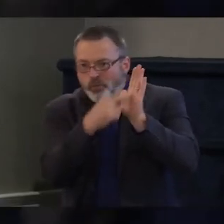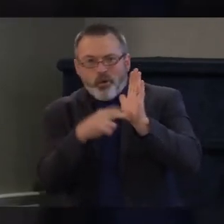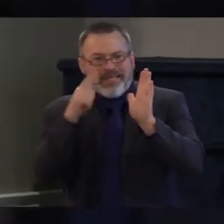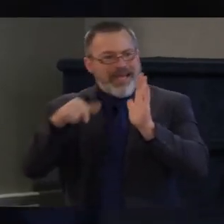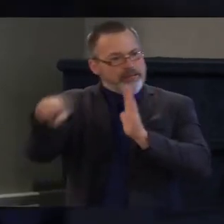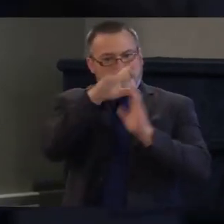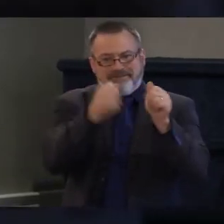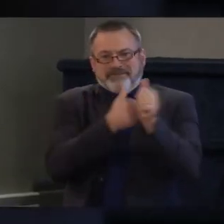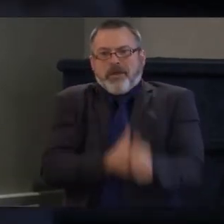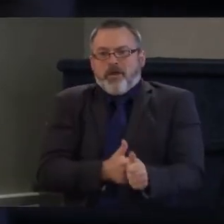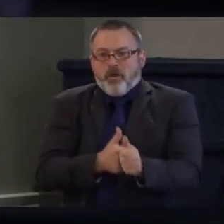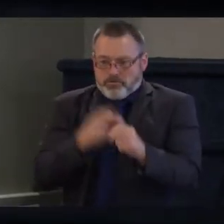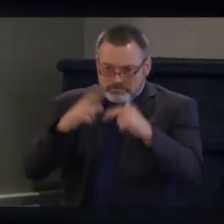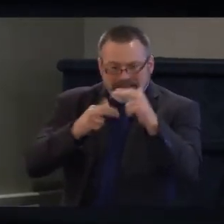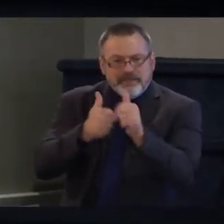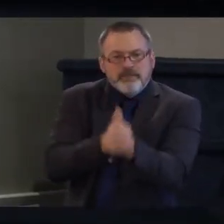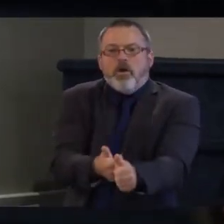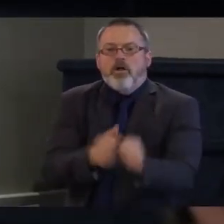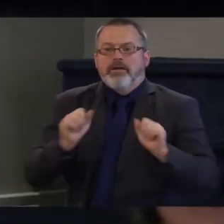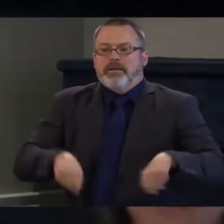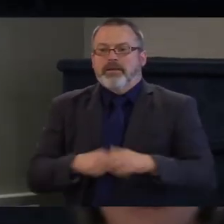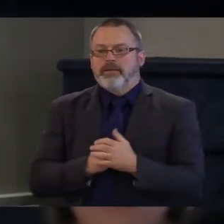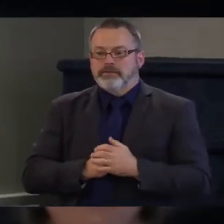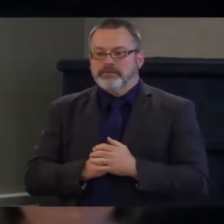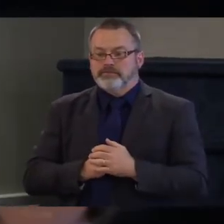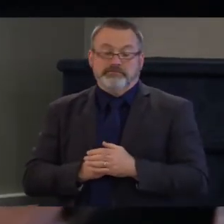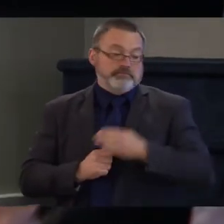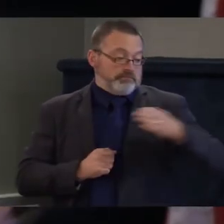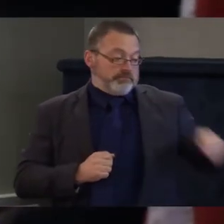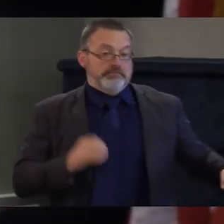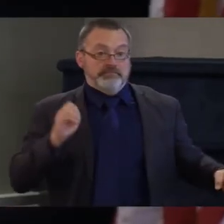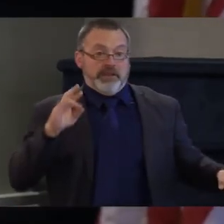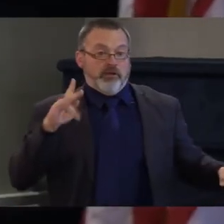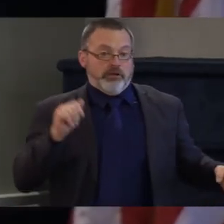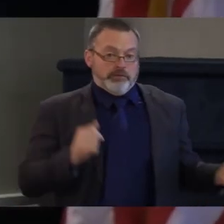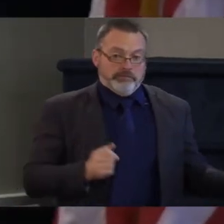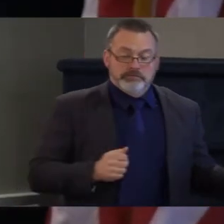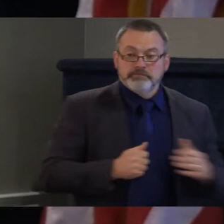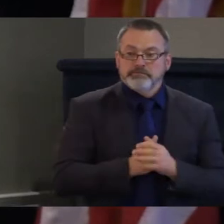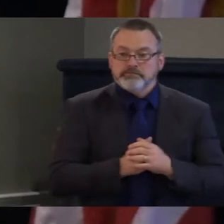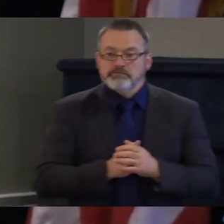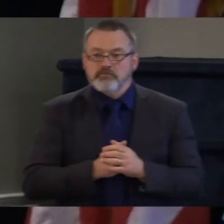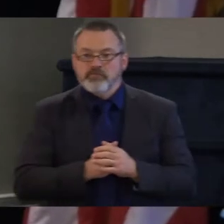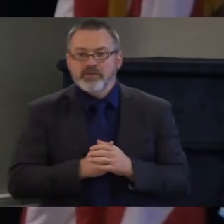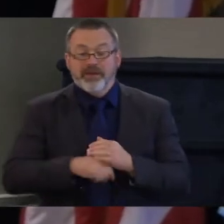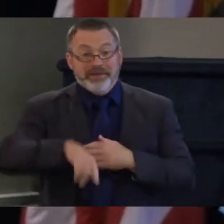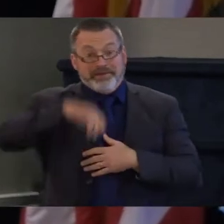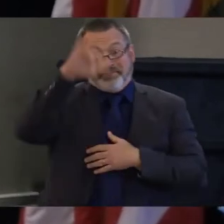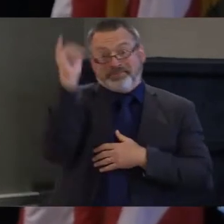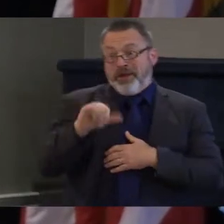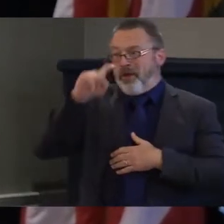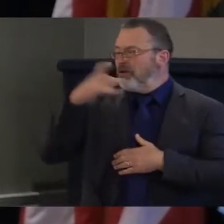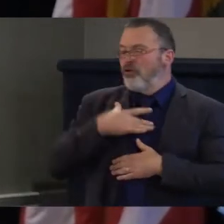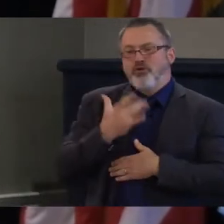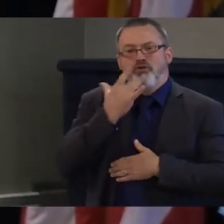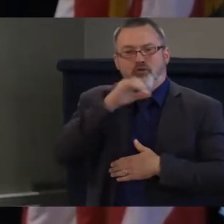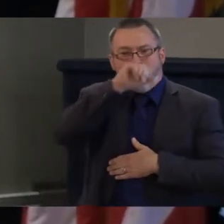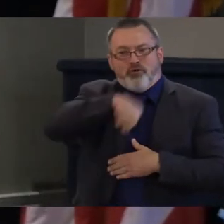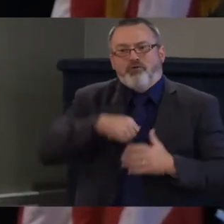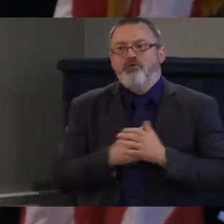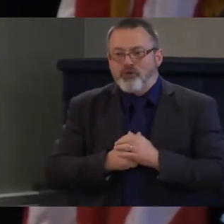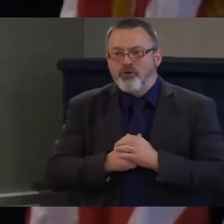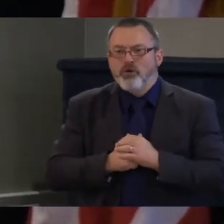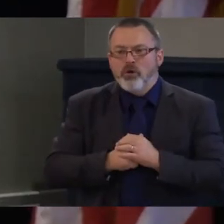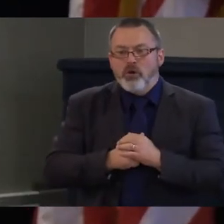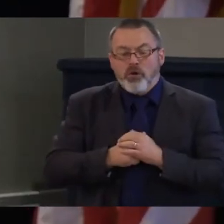Erica Reddick. This is one of my favorite questions because it's, it is actually very simple to